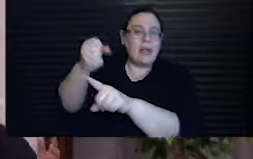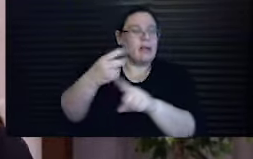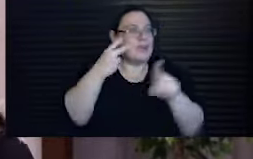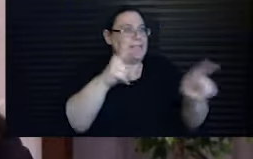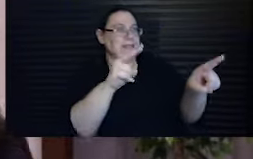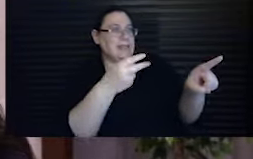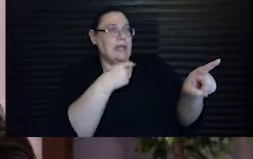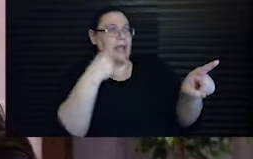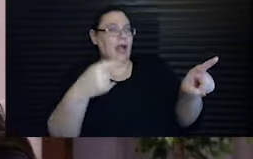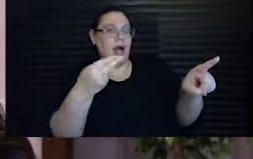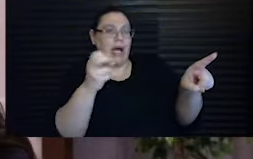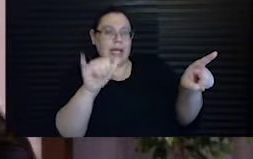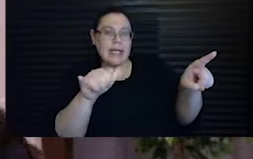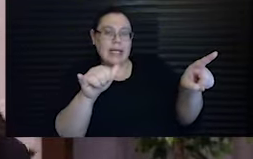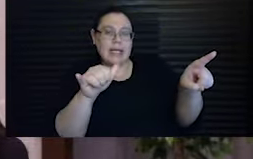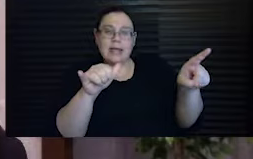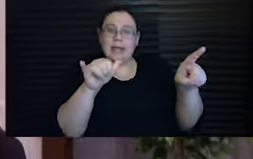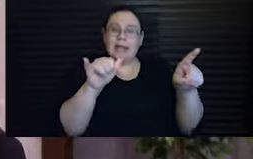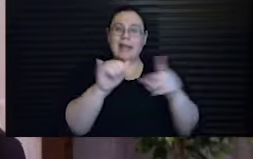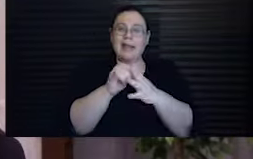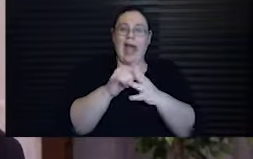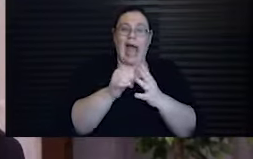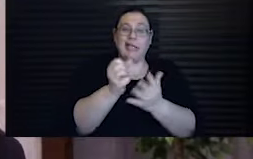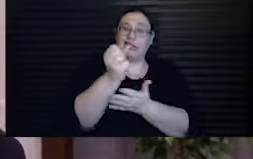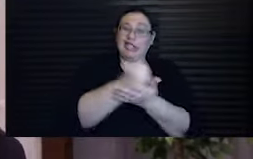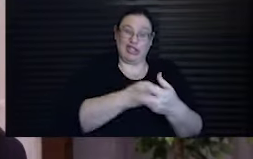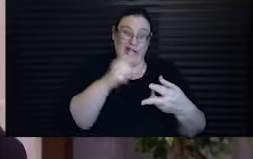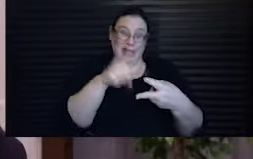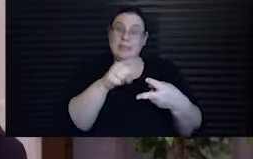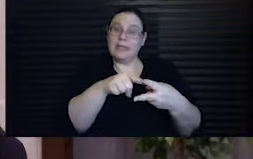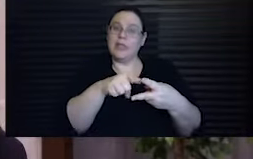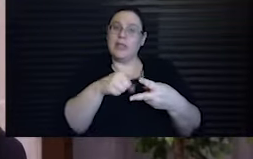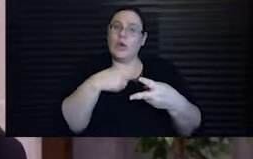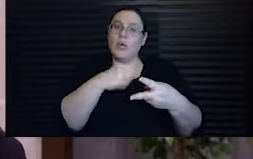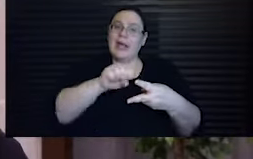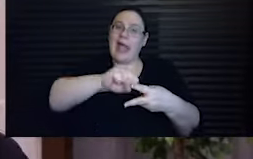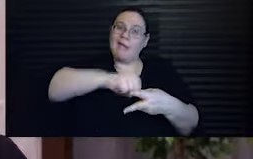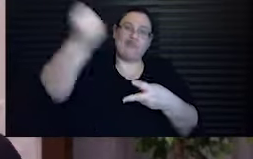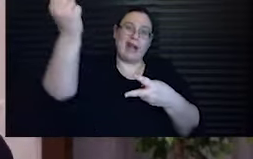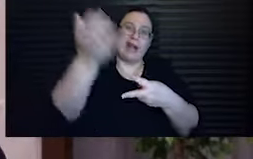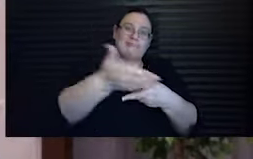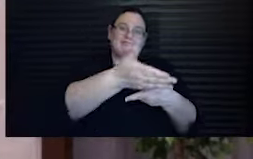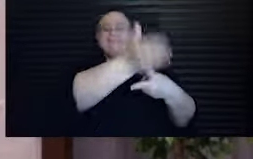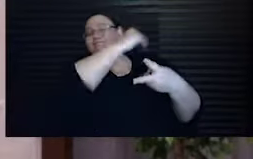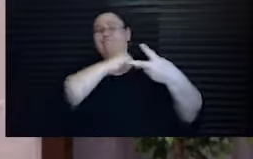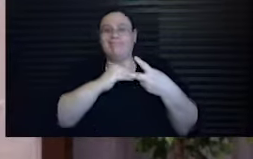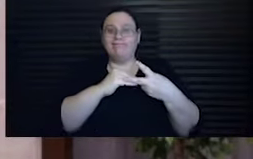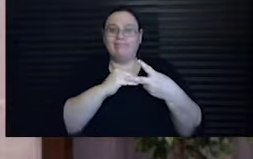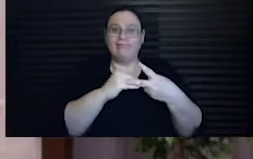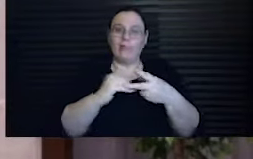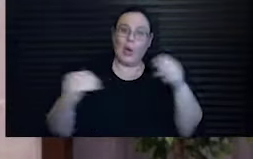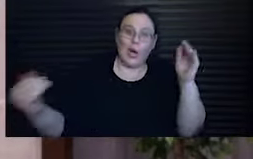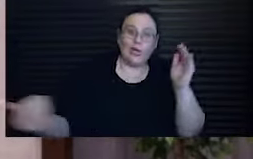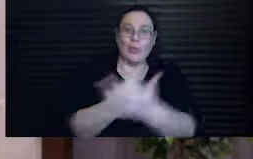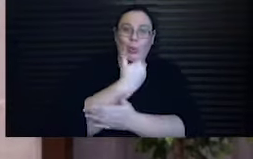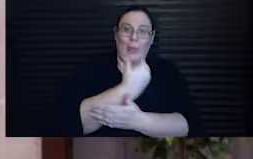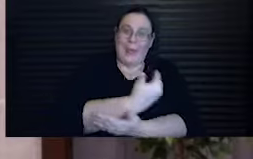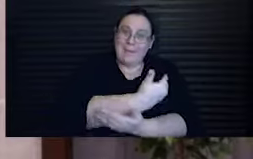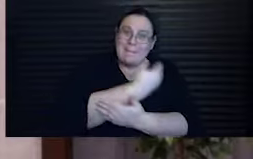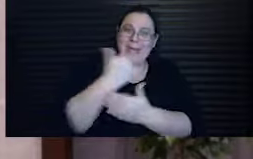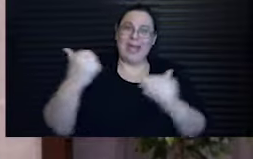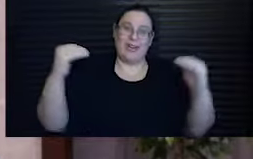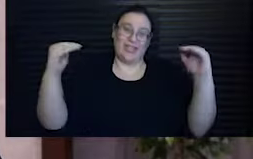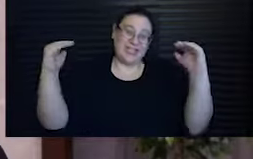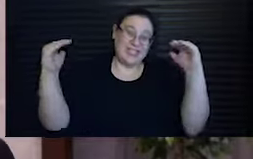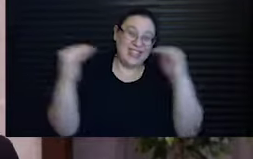we can break out of that original script. We can write a new and a better and a more